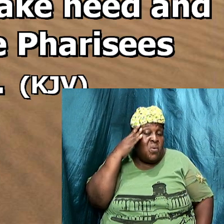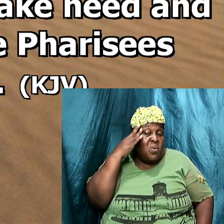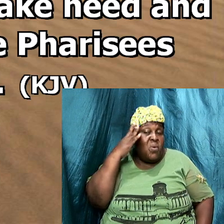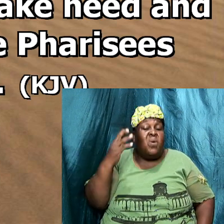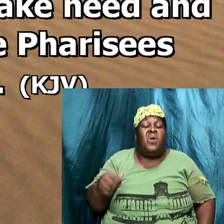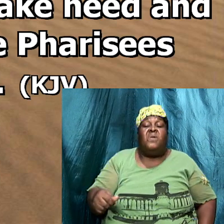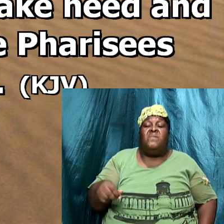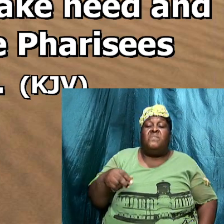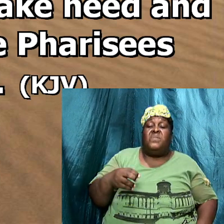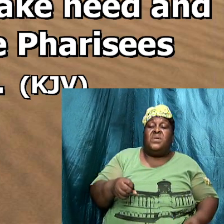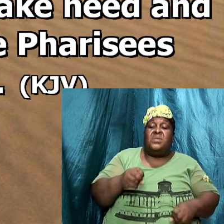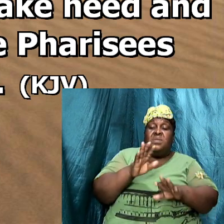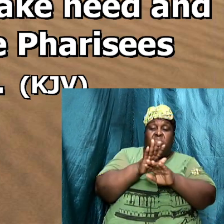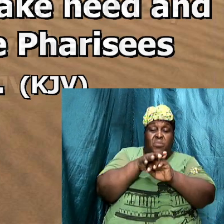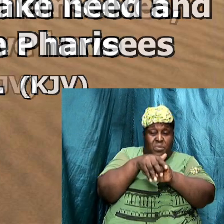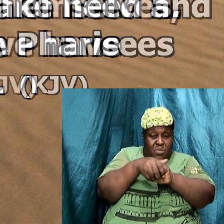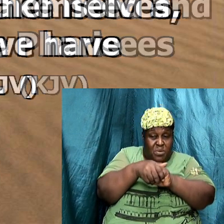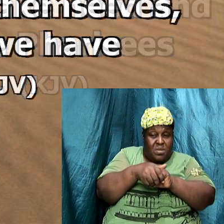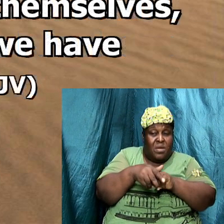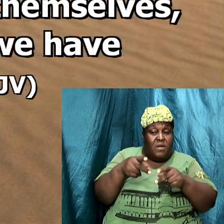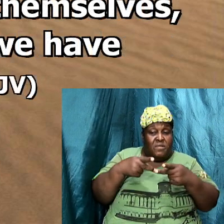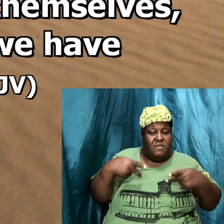the Pharisees and of the Sadducees